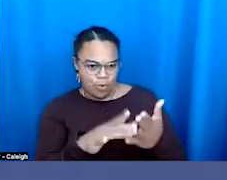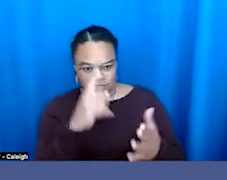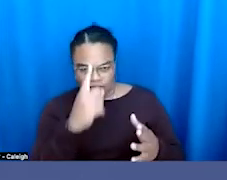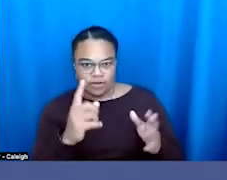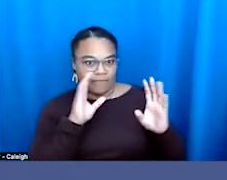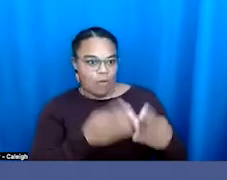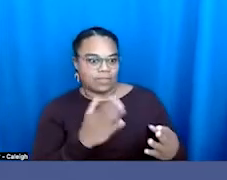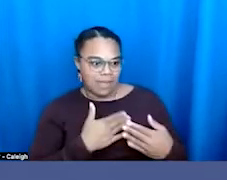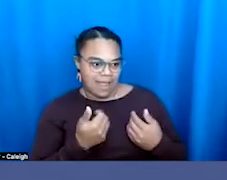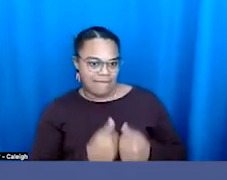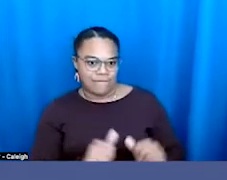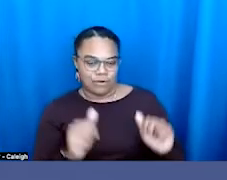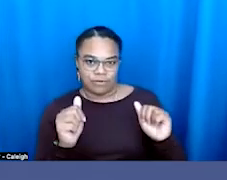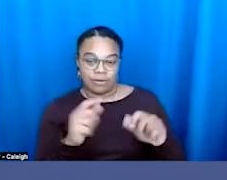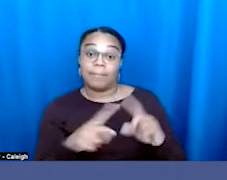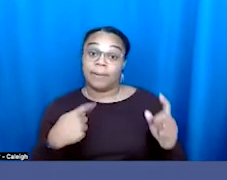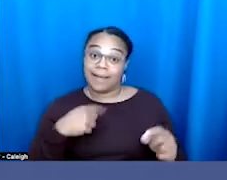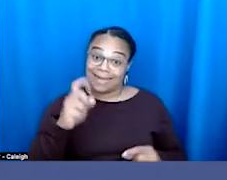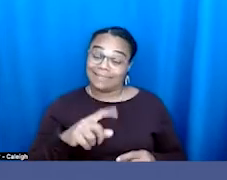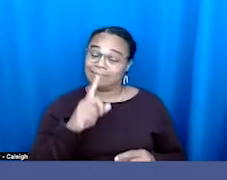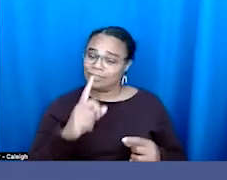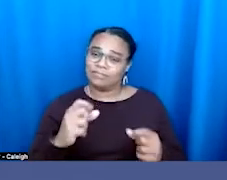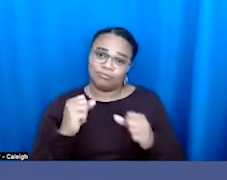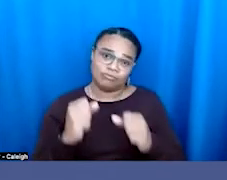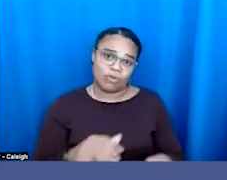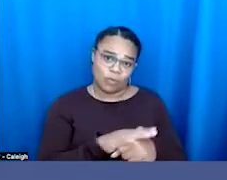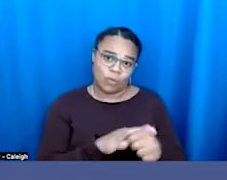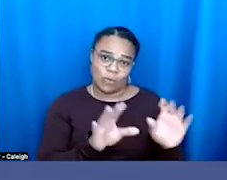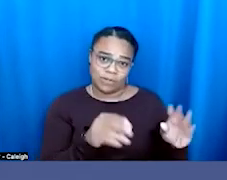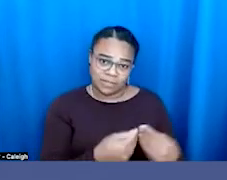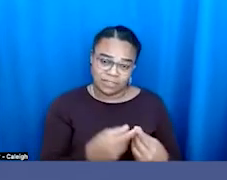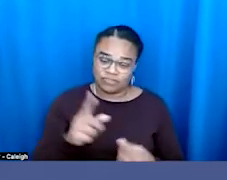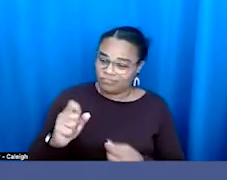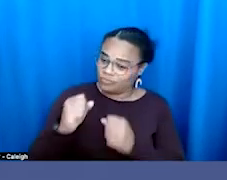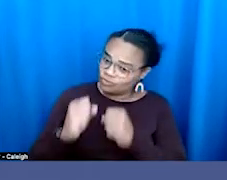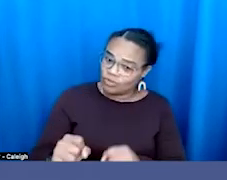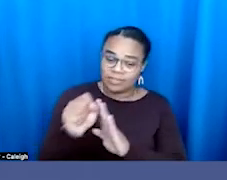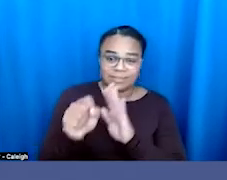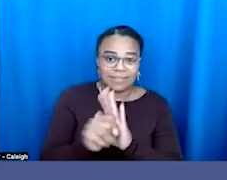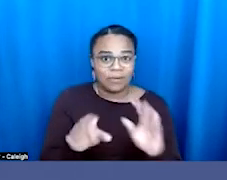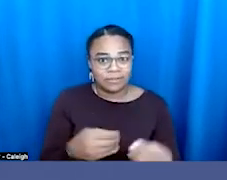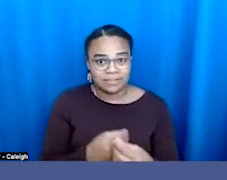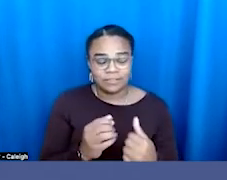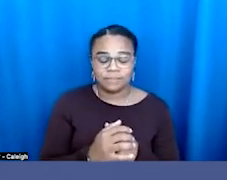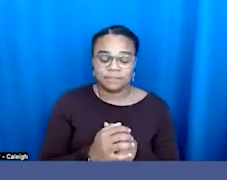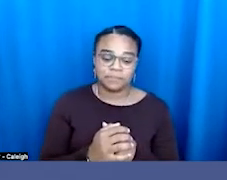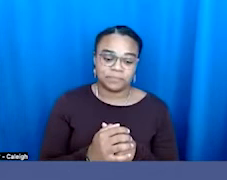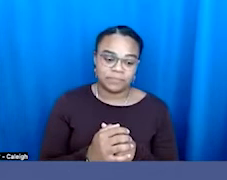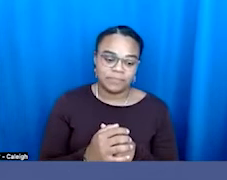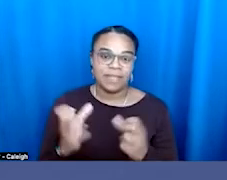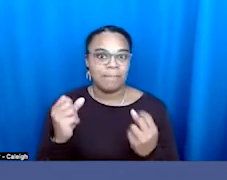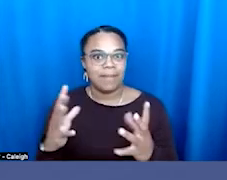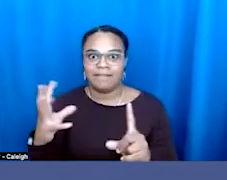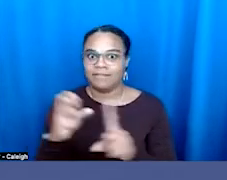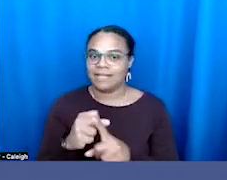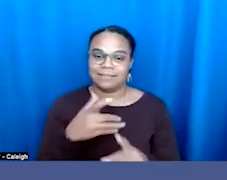I need really strong local organizations. I need a super strong state organization, especially when so many of the attacks are coming